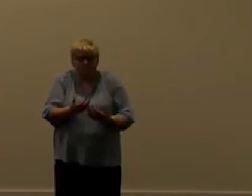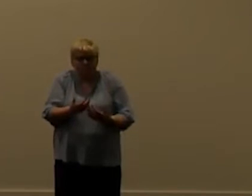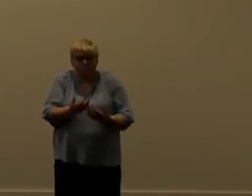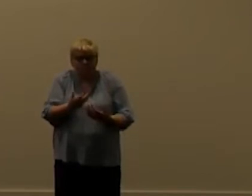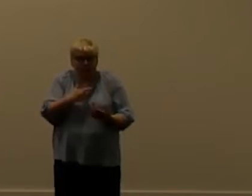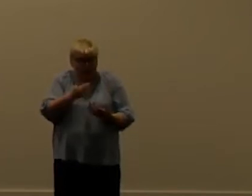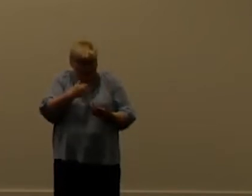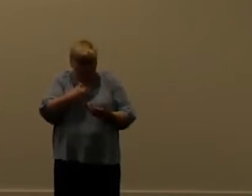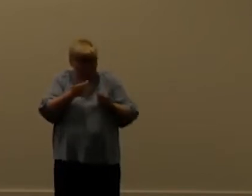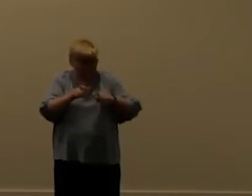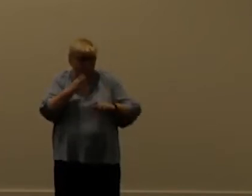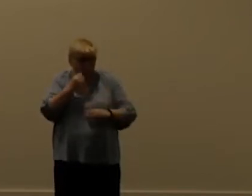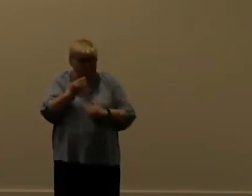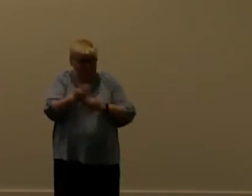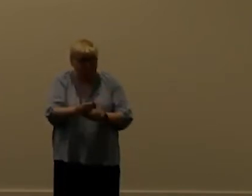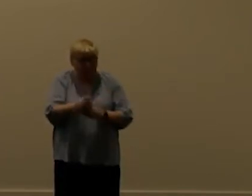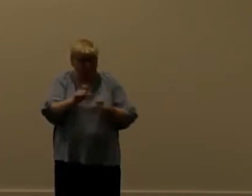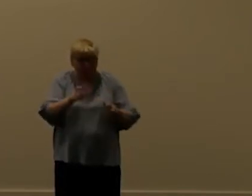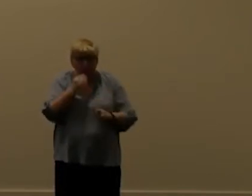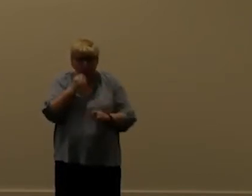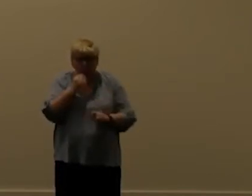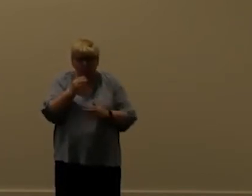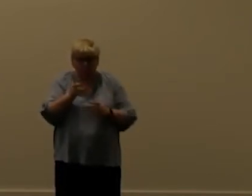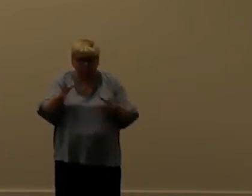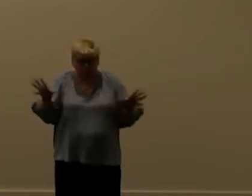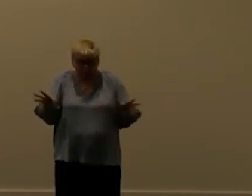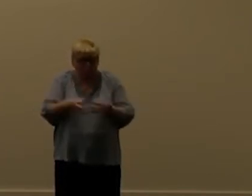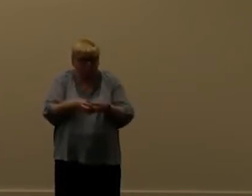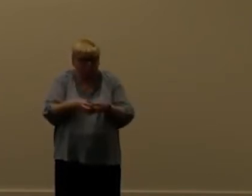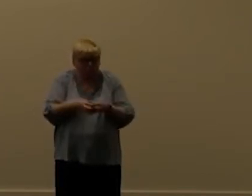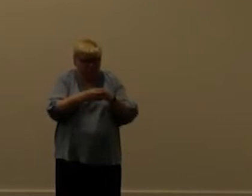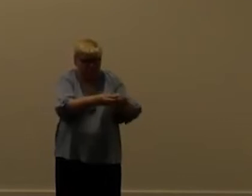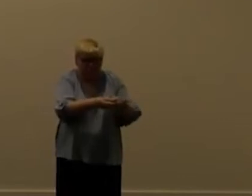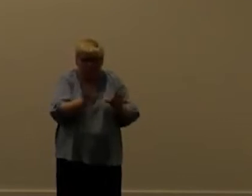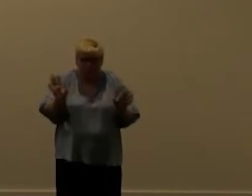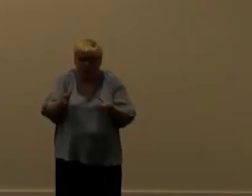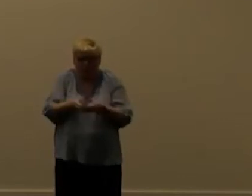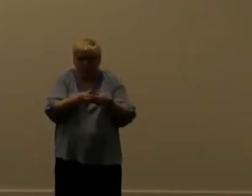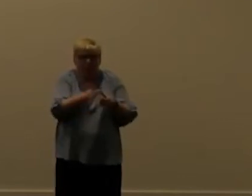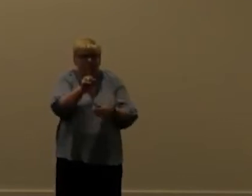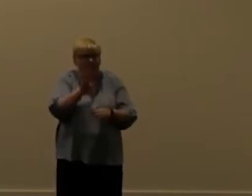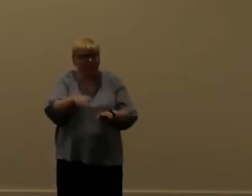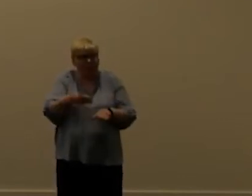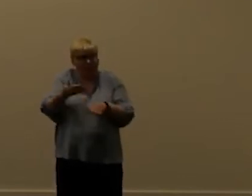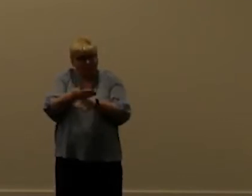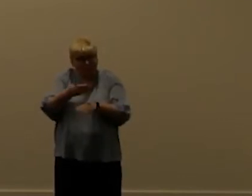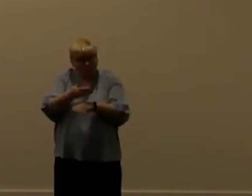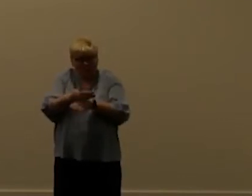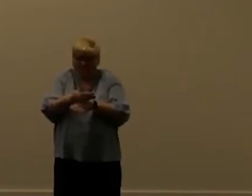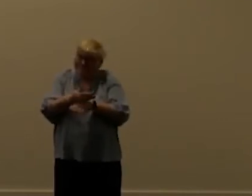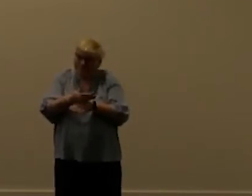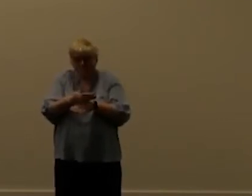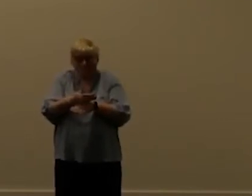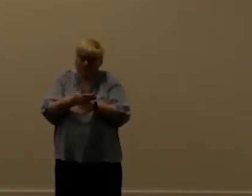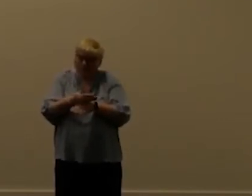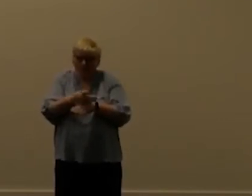i'm still using batches and i think we still should but it's not a good thing from a from a performance perspective and do